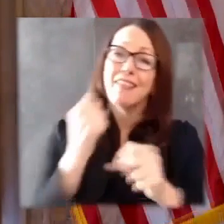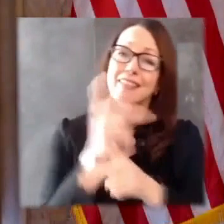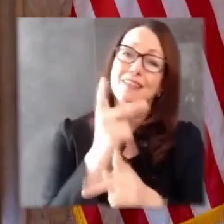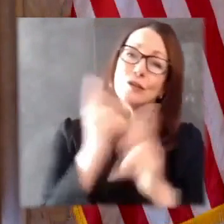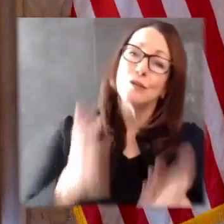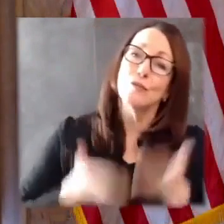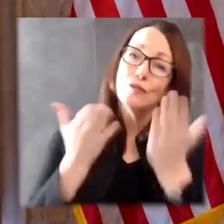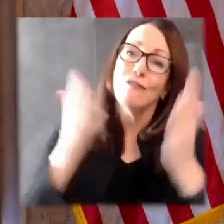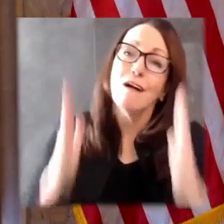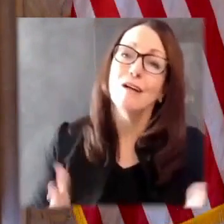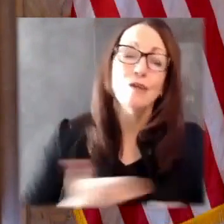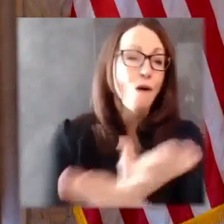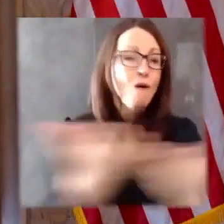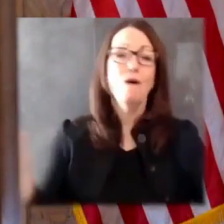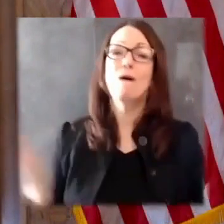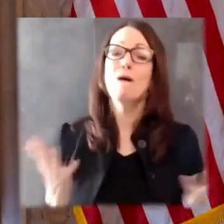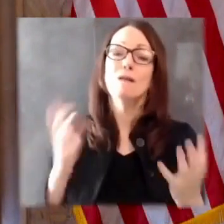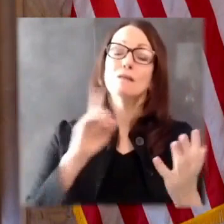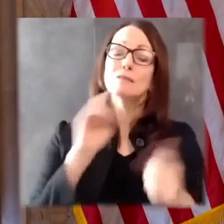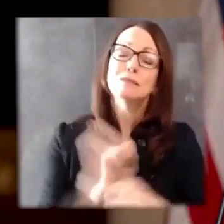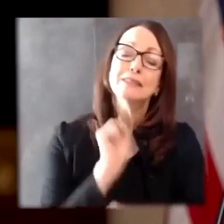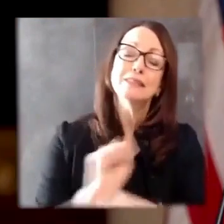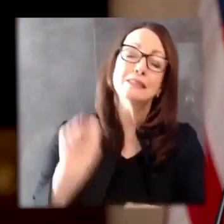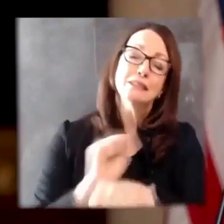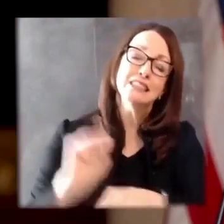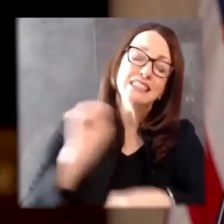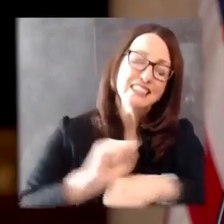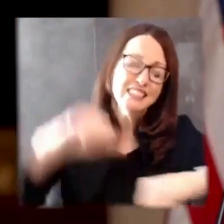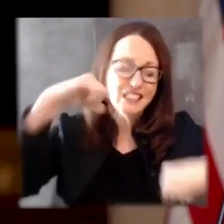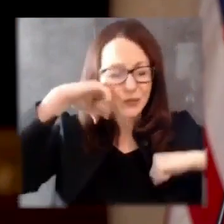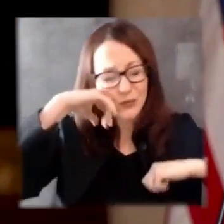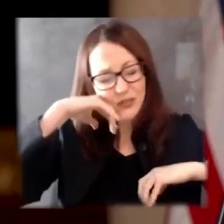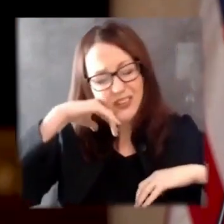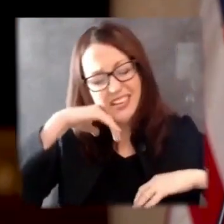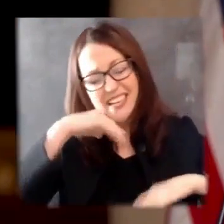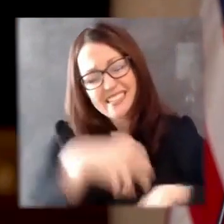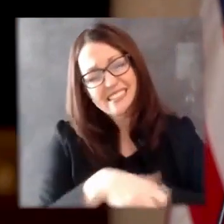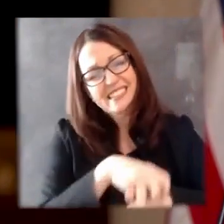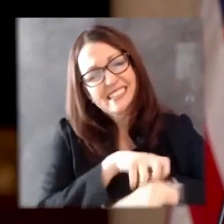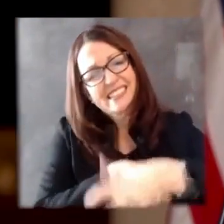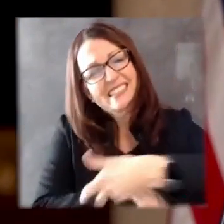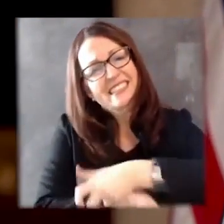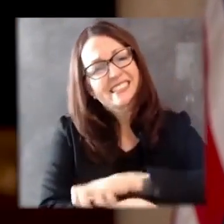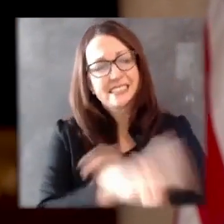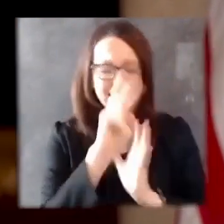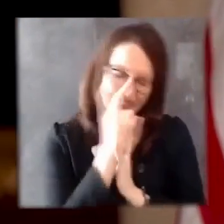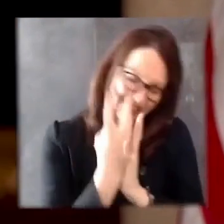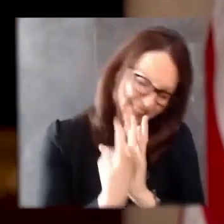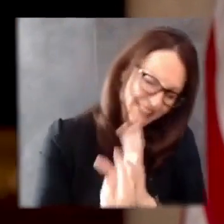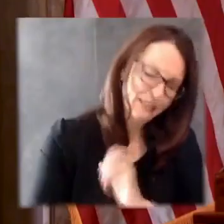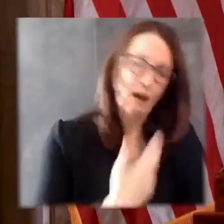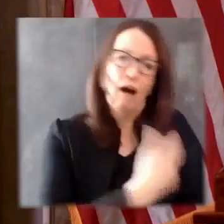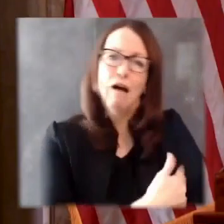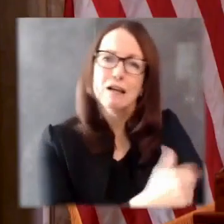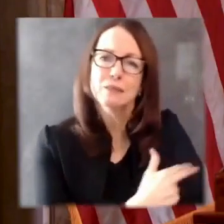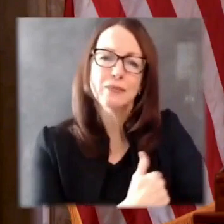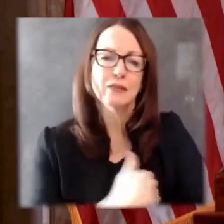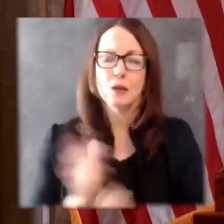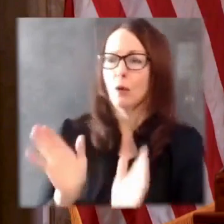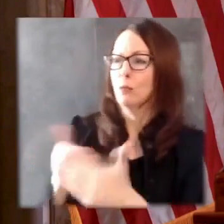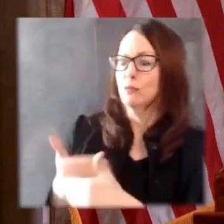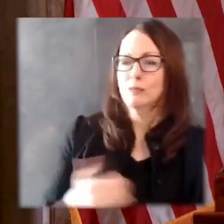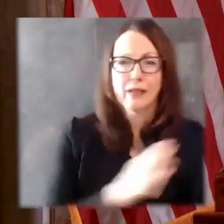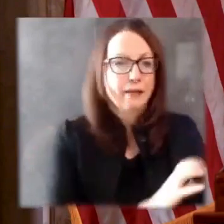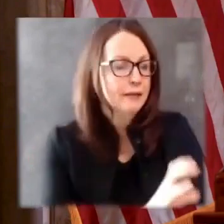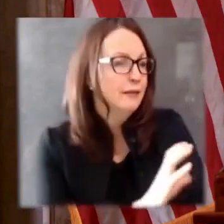who've comforted our loved ones when we couldn't, who even today have never stopped showing up for us. This